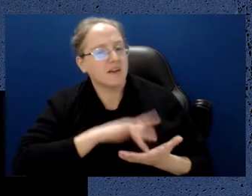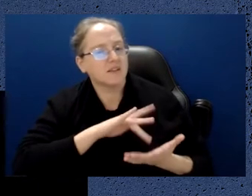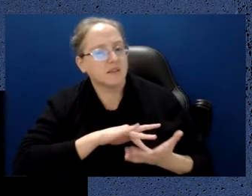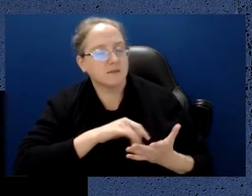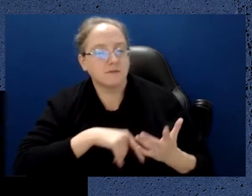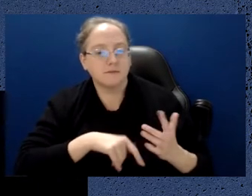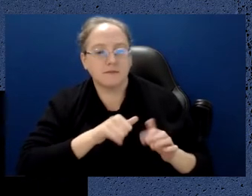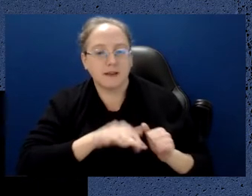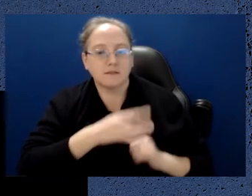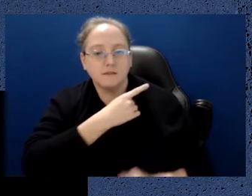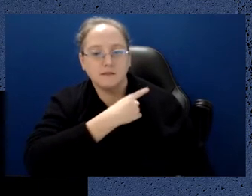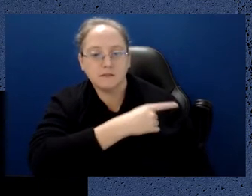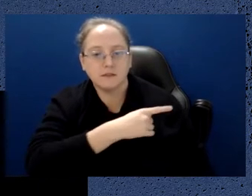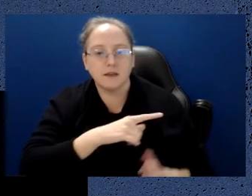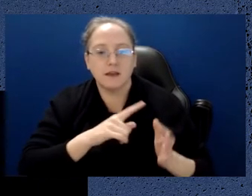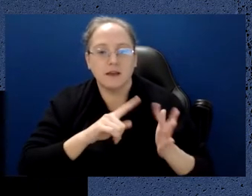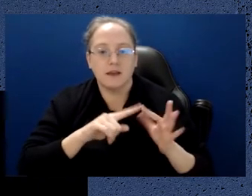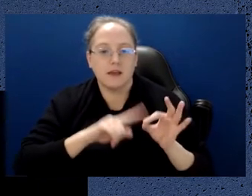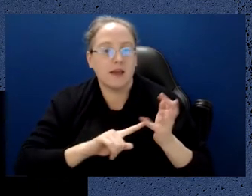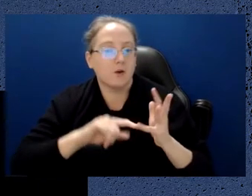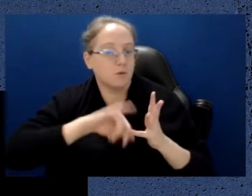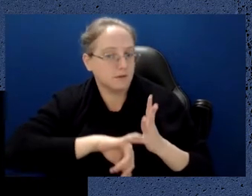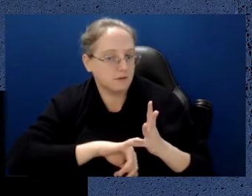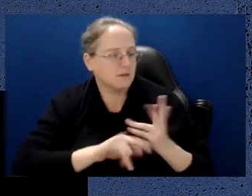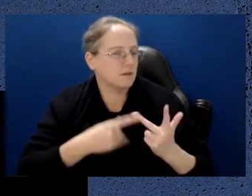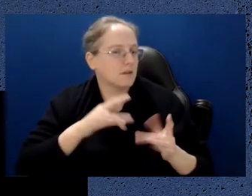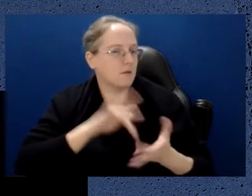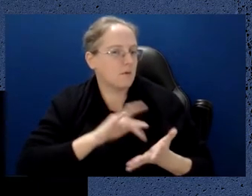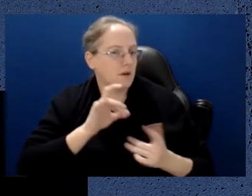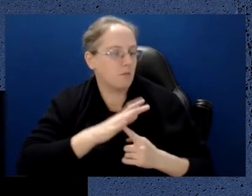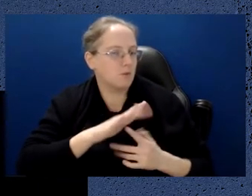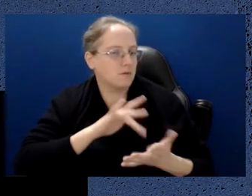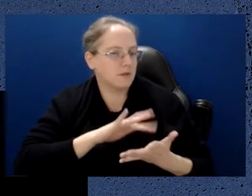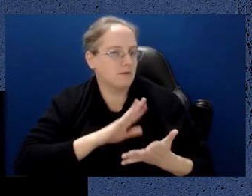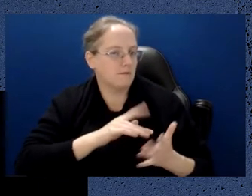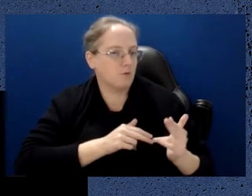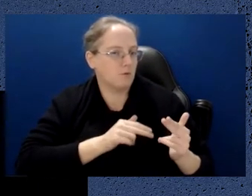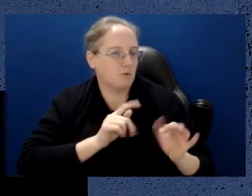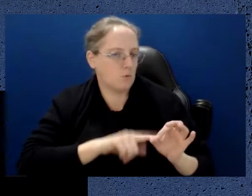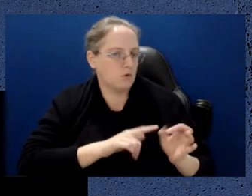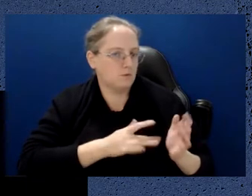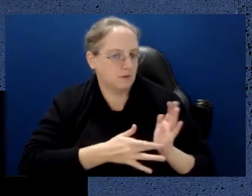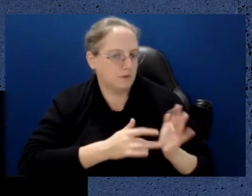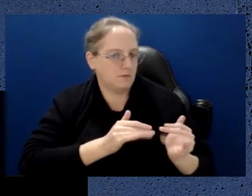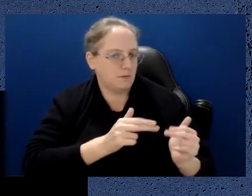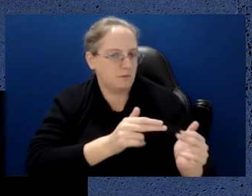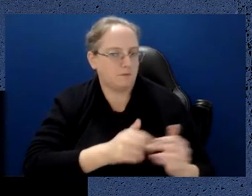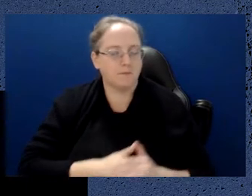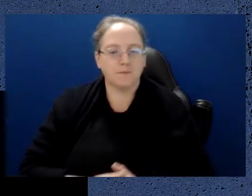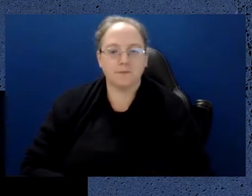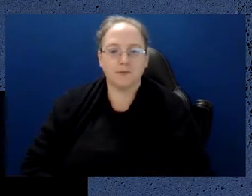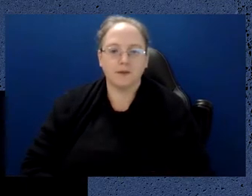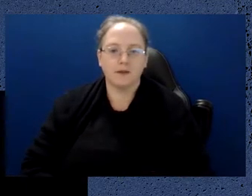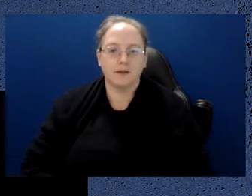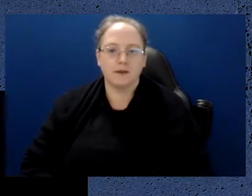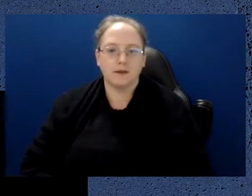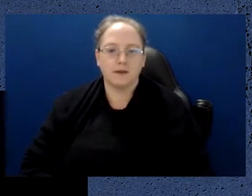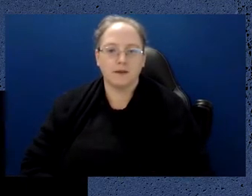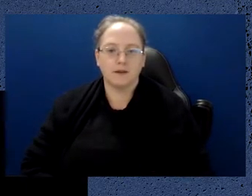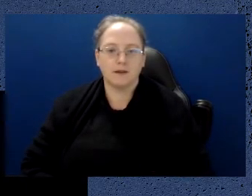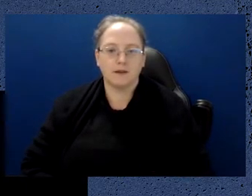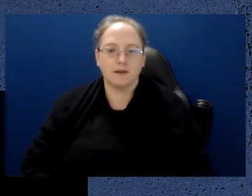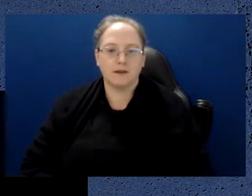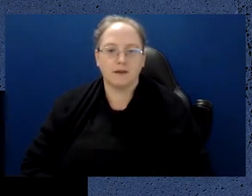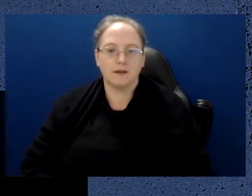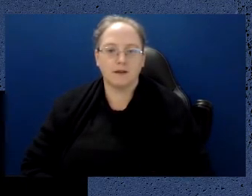very important center in regards to quantum technology development. And I think this is one of the primary reasons that